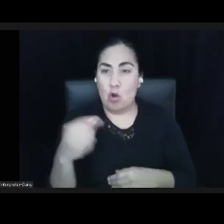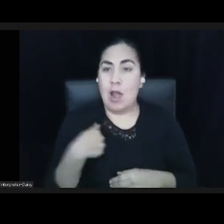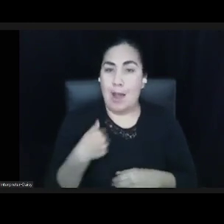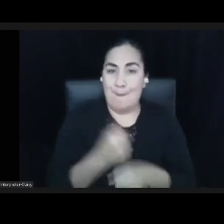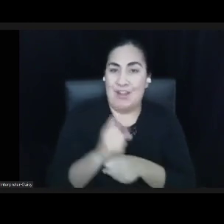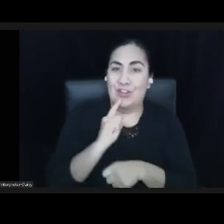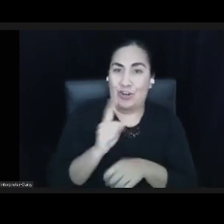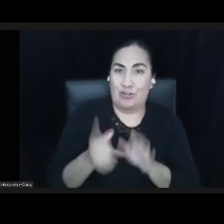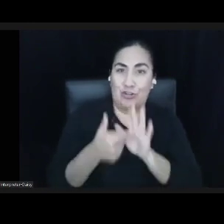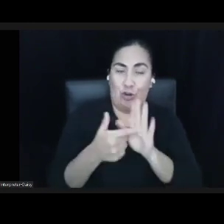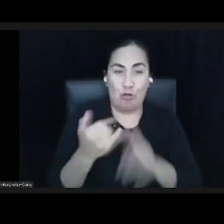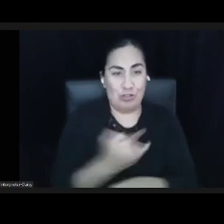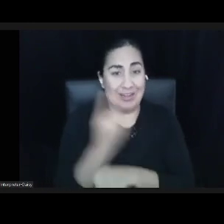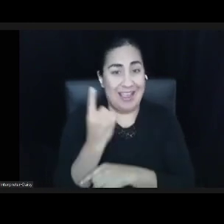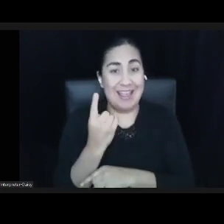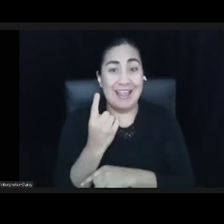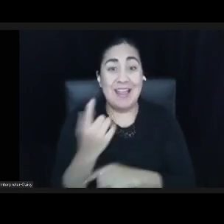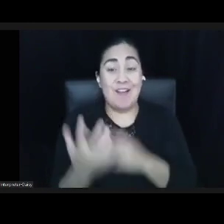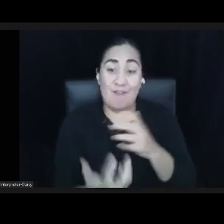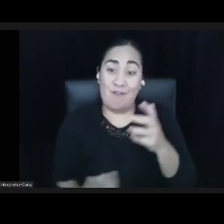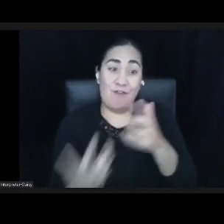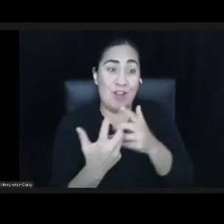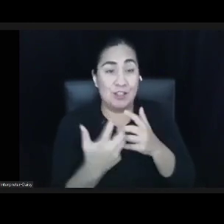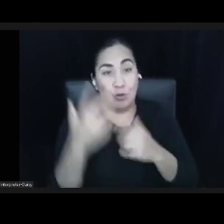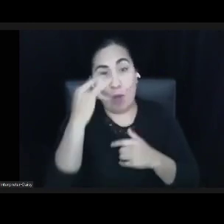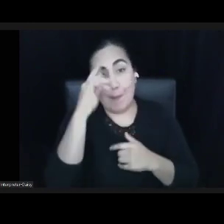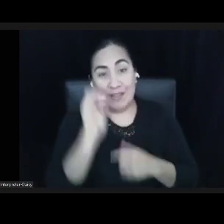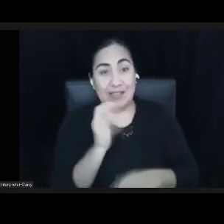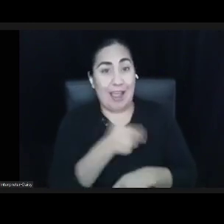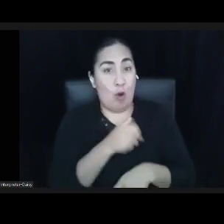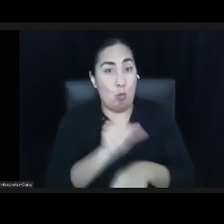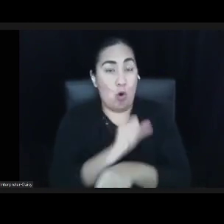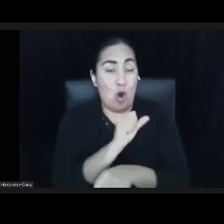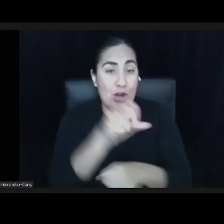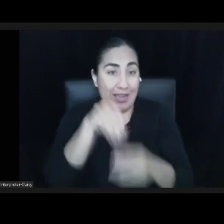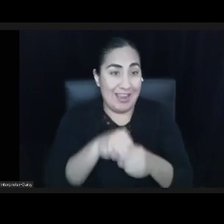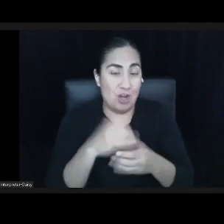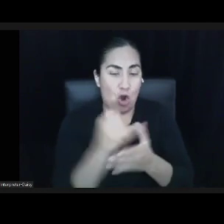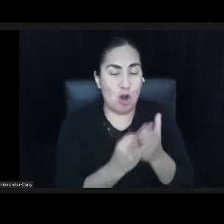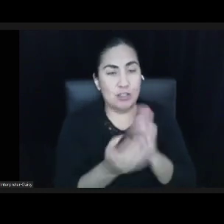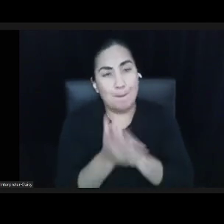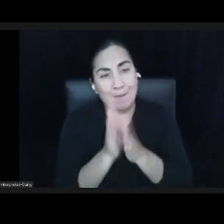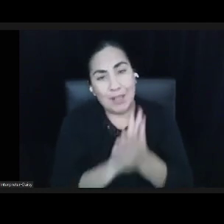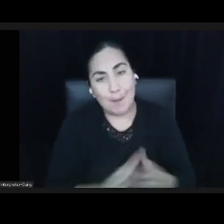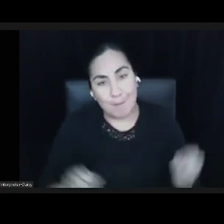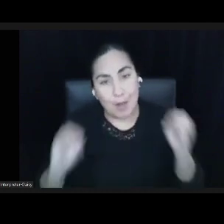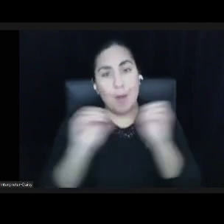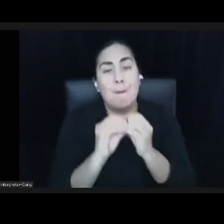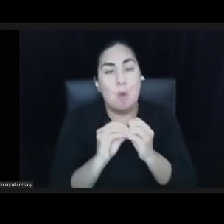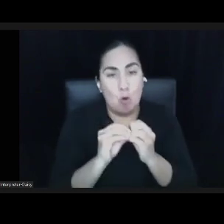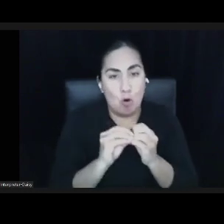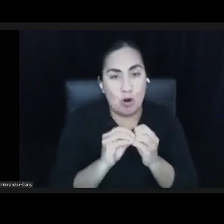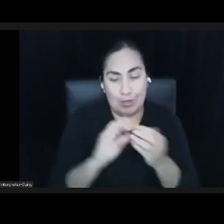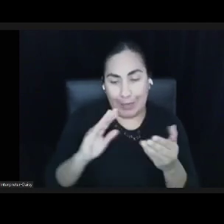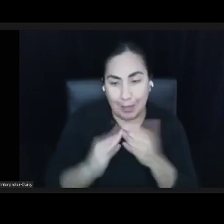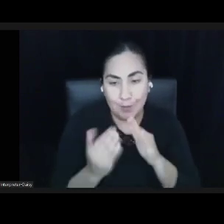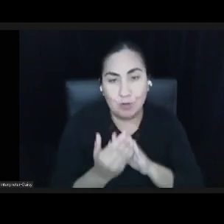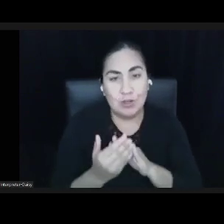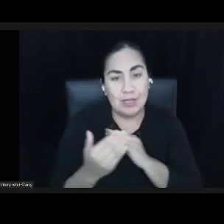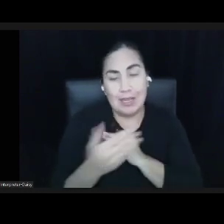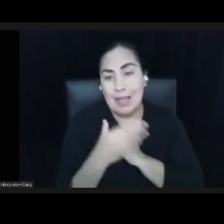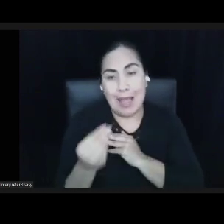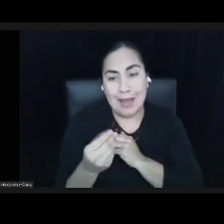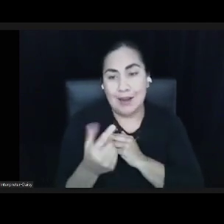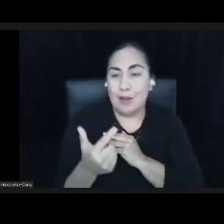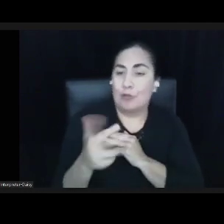It fits because our work in the arts will become much more community and grassroots-based. And this image reminds